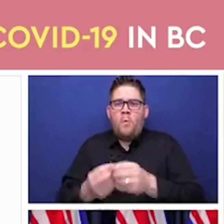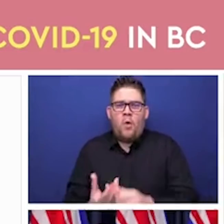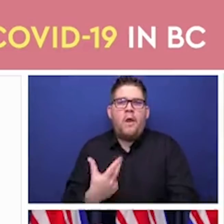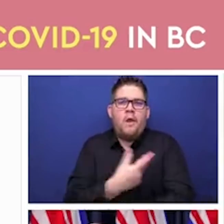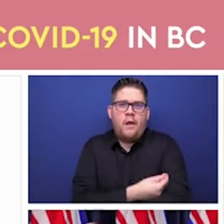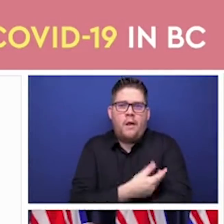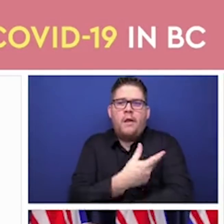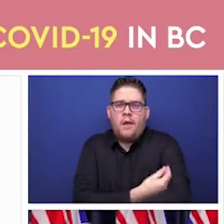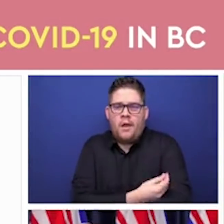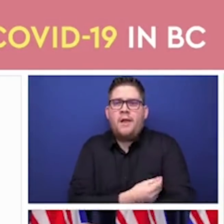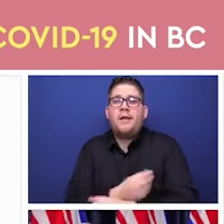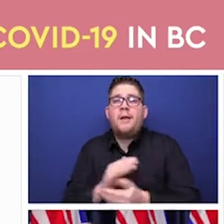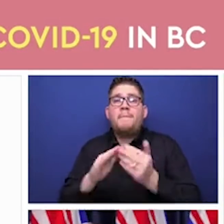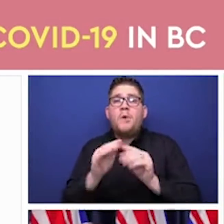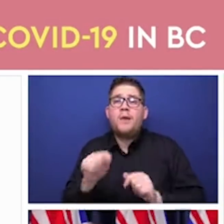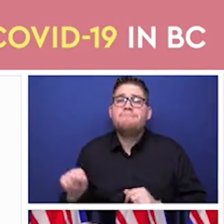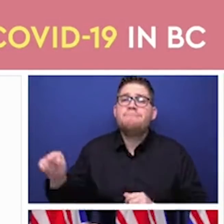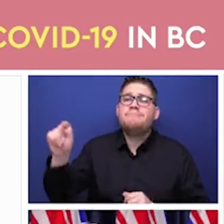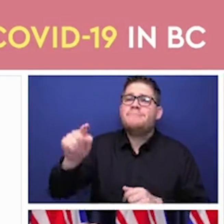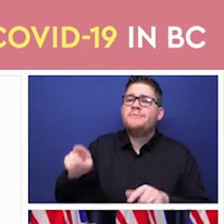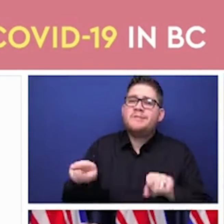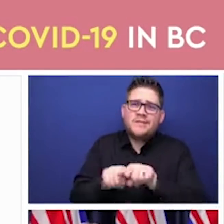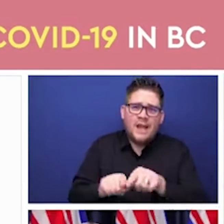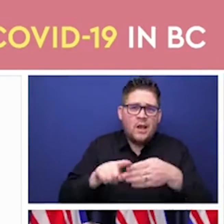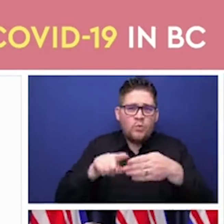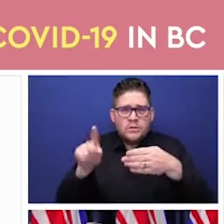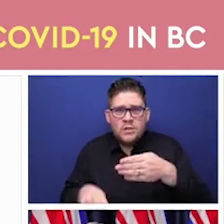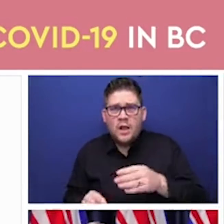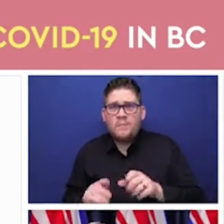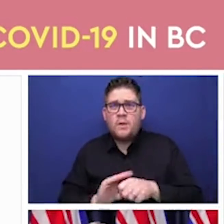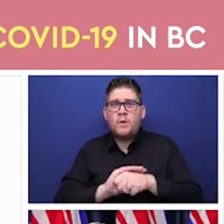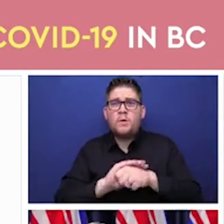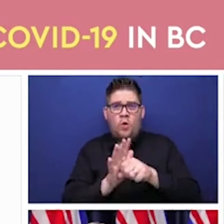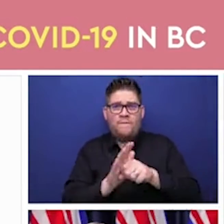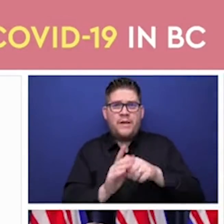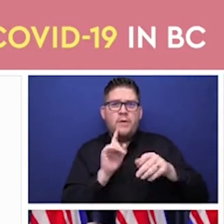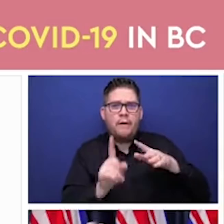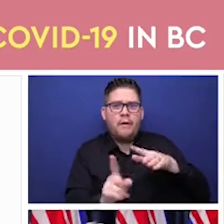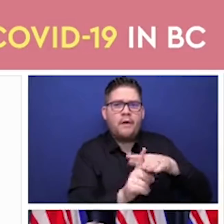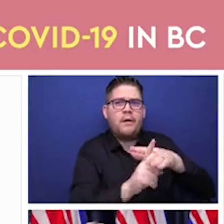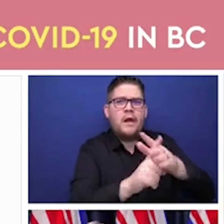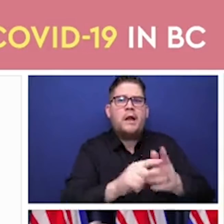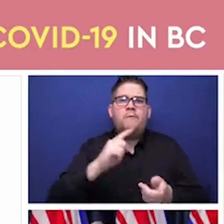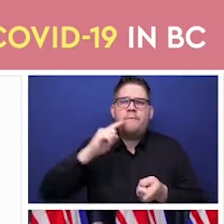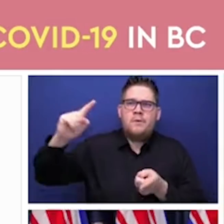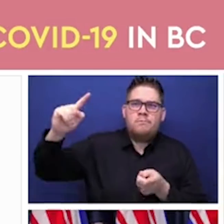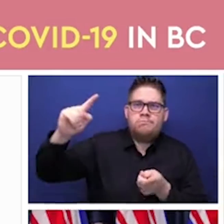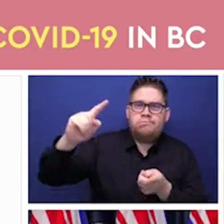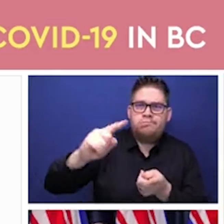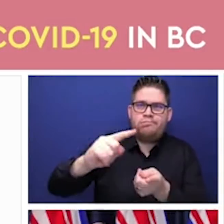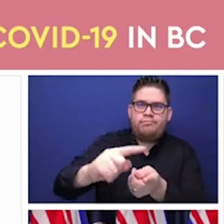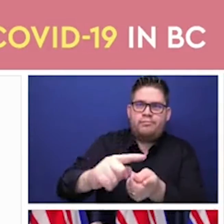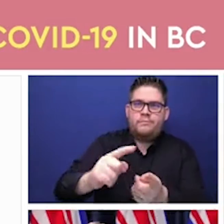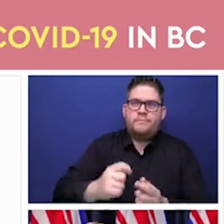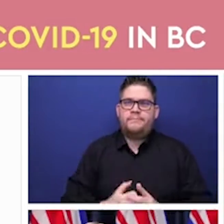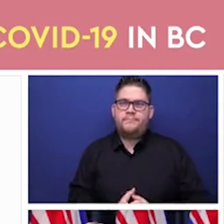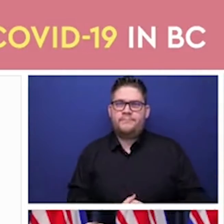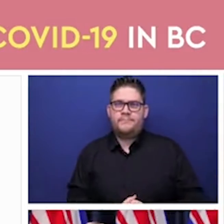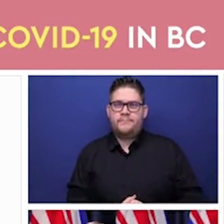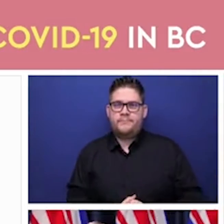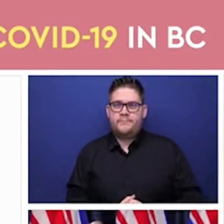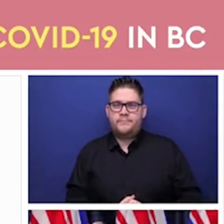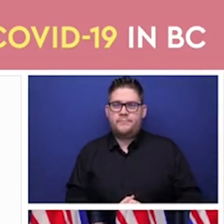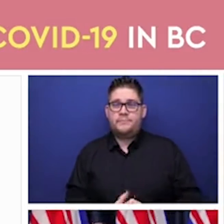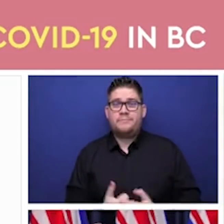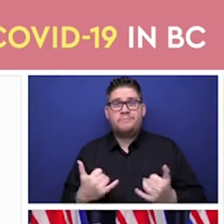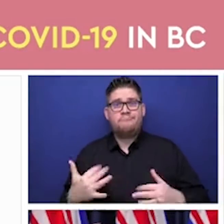So in summary, from the 13th of December, when the first vaccinations rolled into British Columbia, all the way to